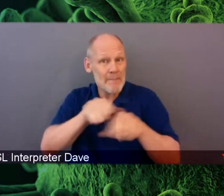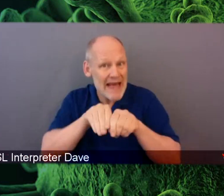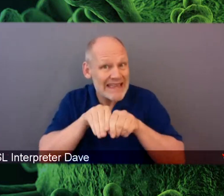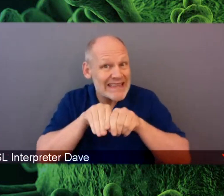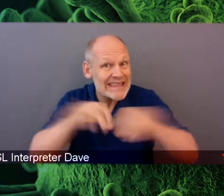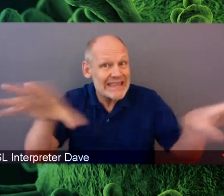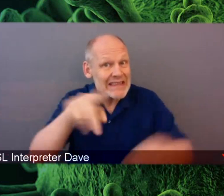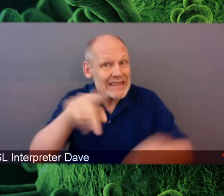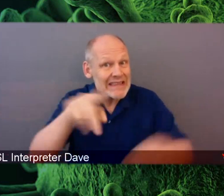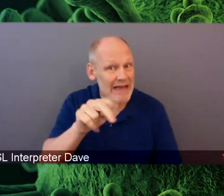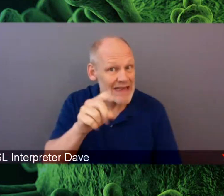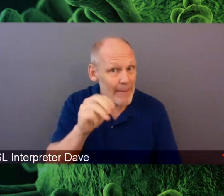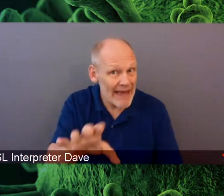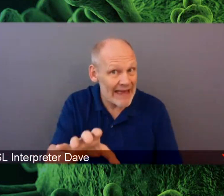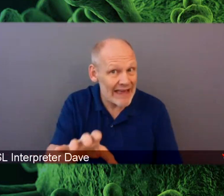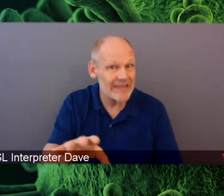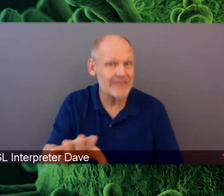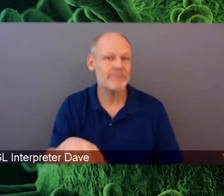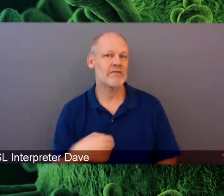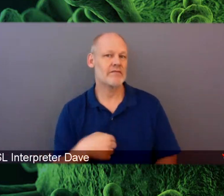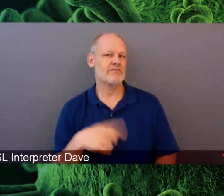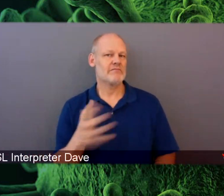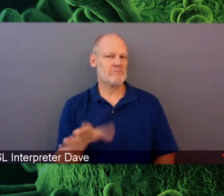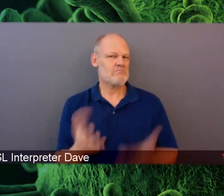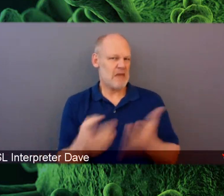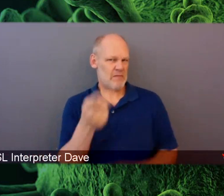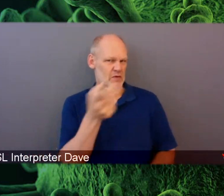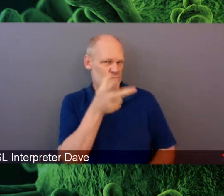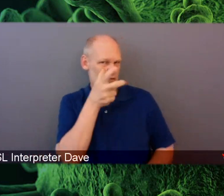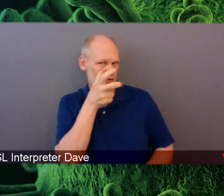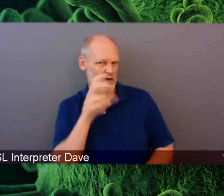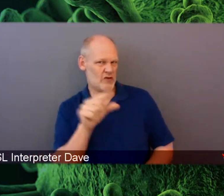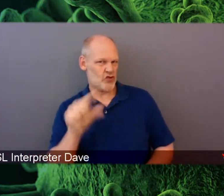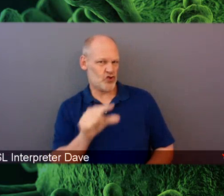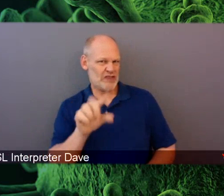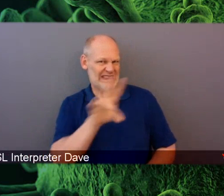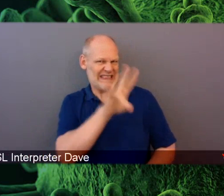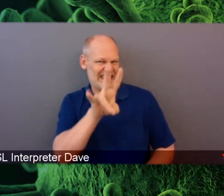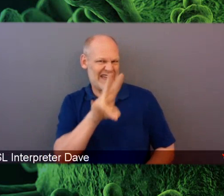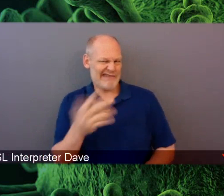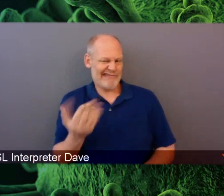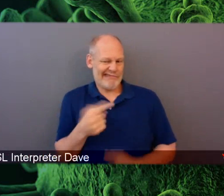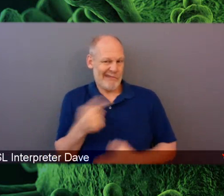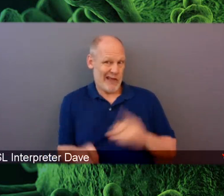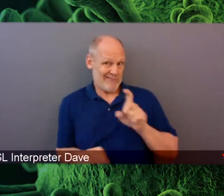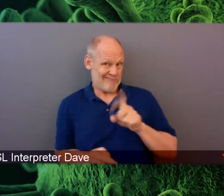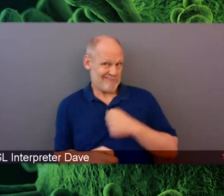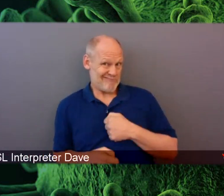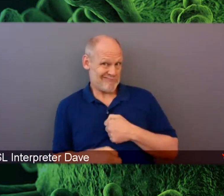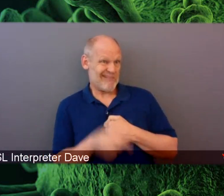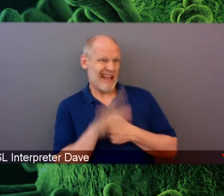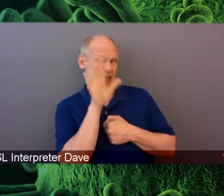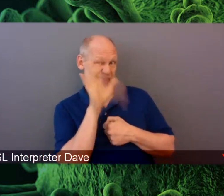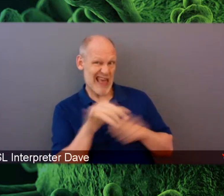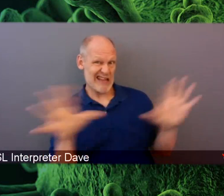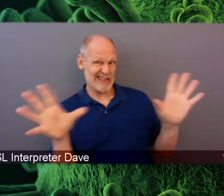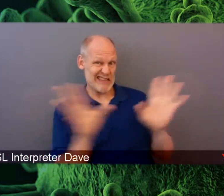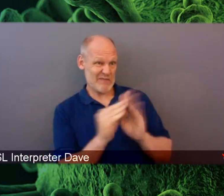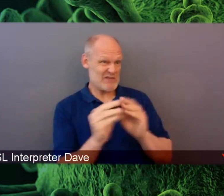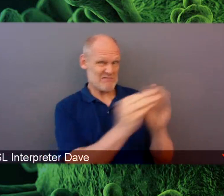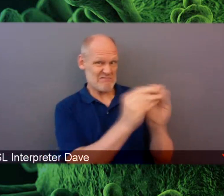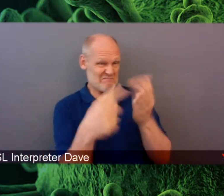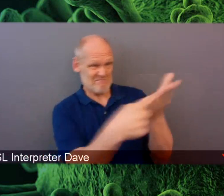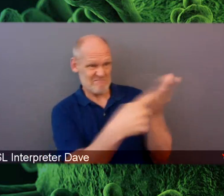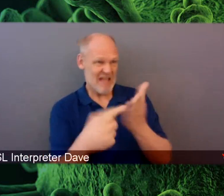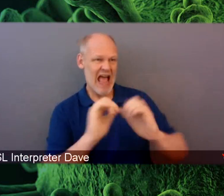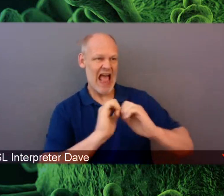meetings in England this weekend, the leaders of the G7 countries talked about how we need to be better prepared the